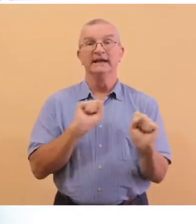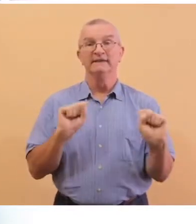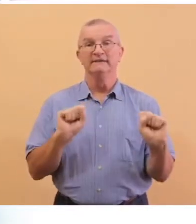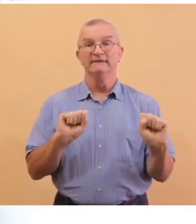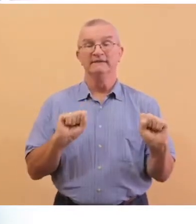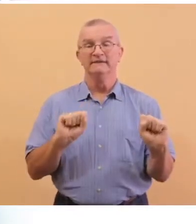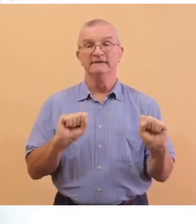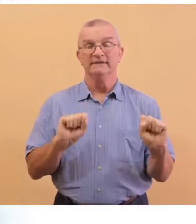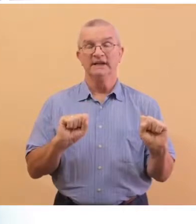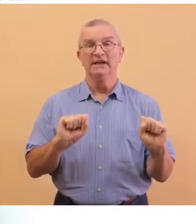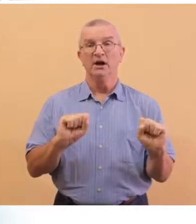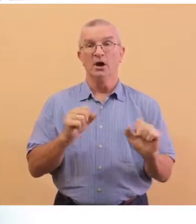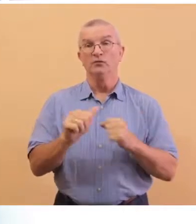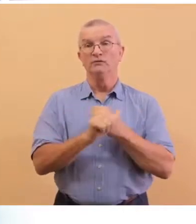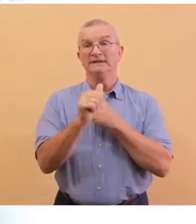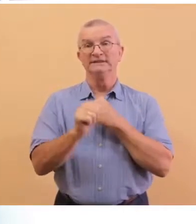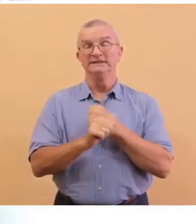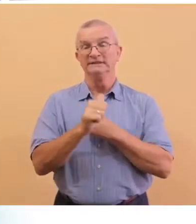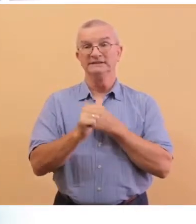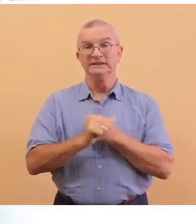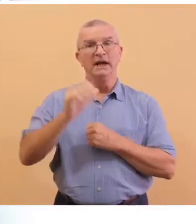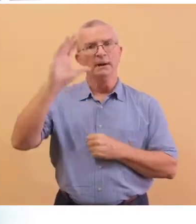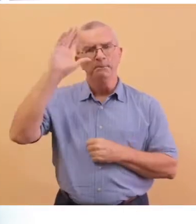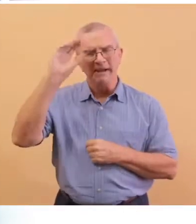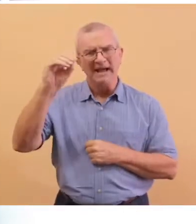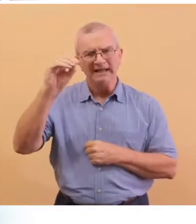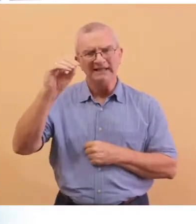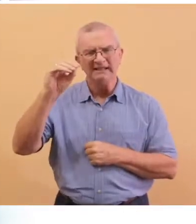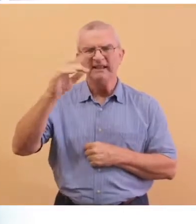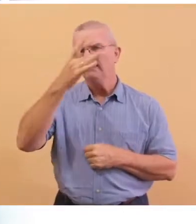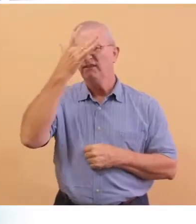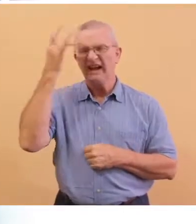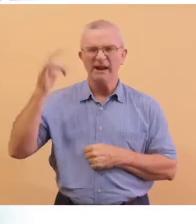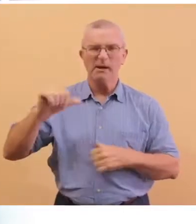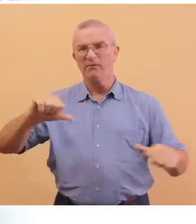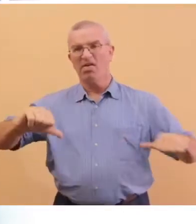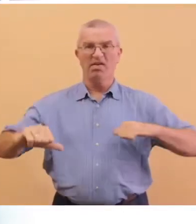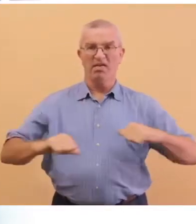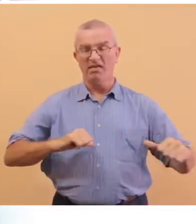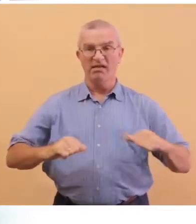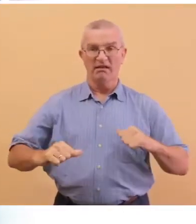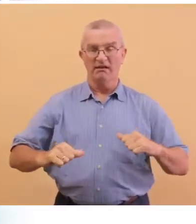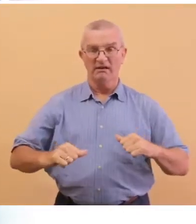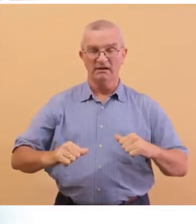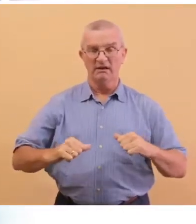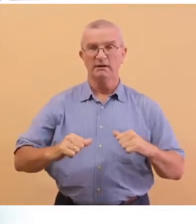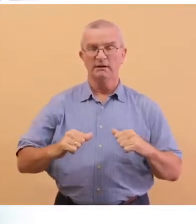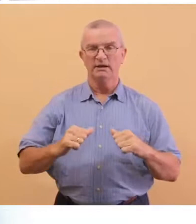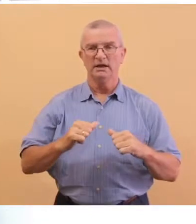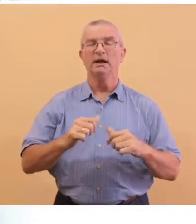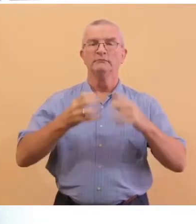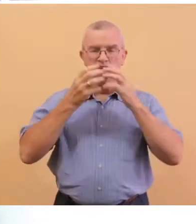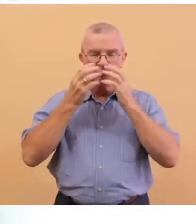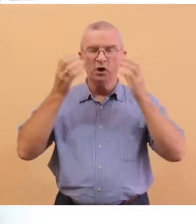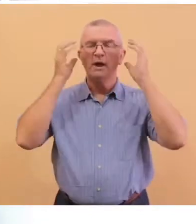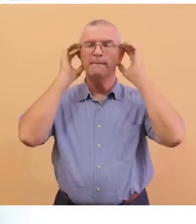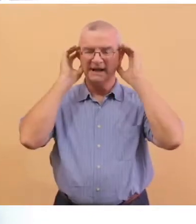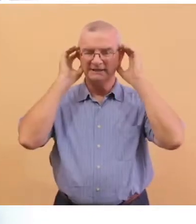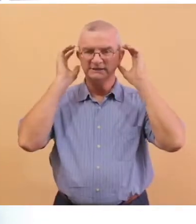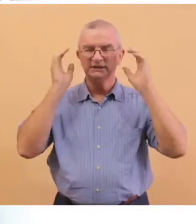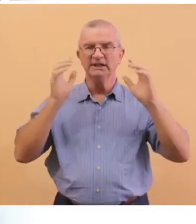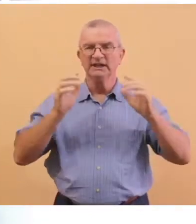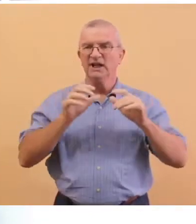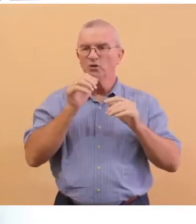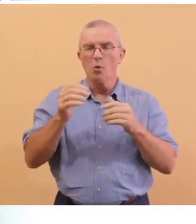are at risk. Men, just forget your macho attitude. Put on a mask and avoid